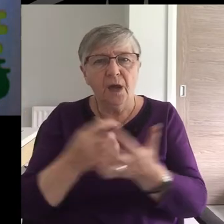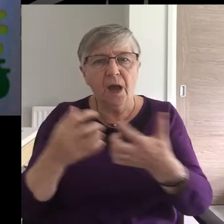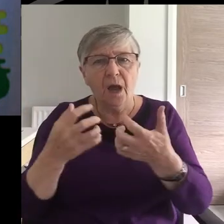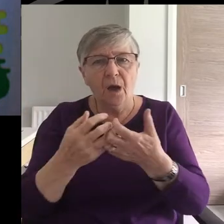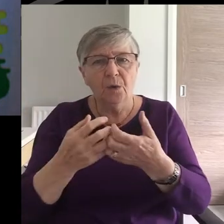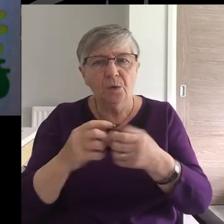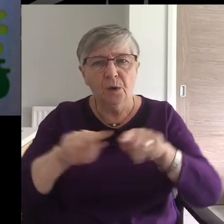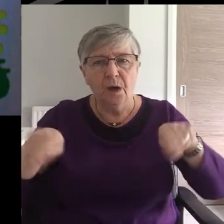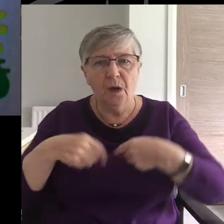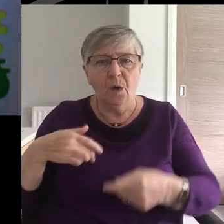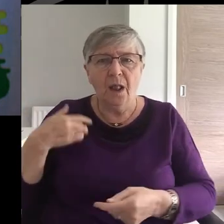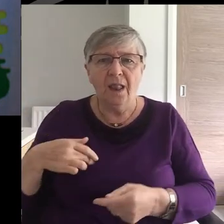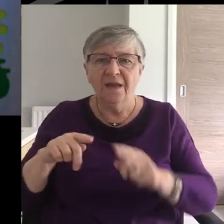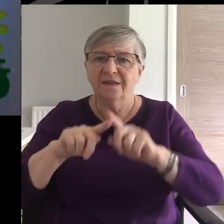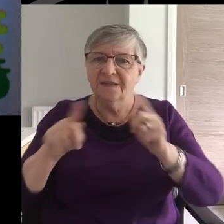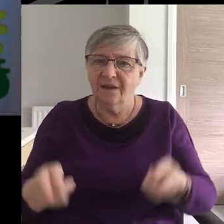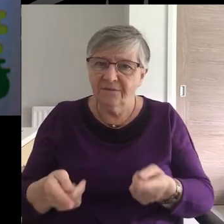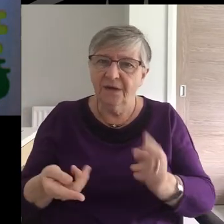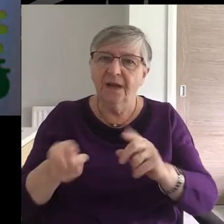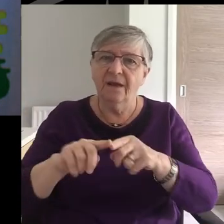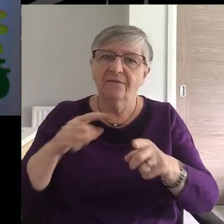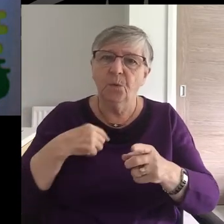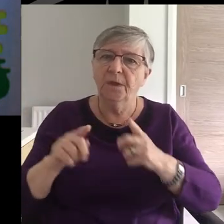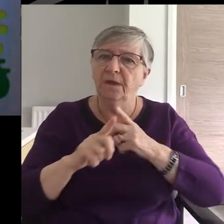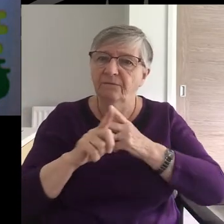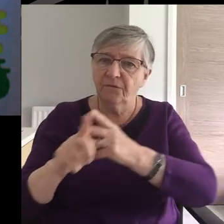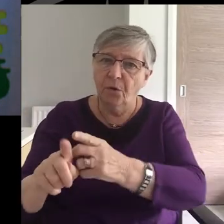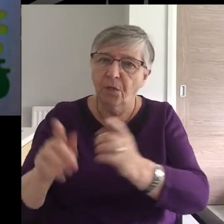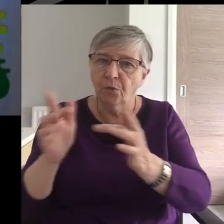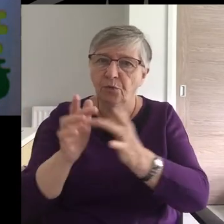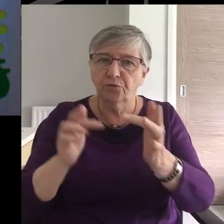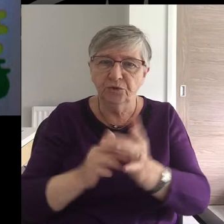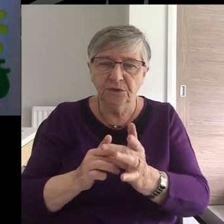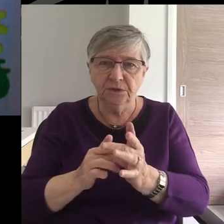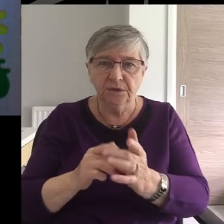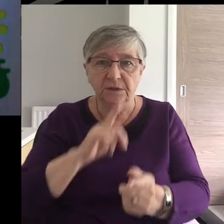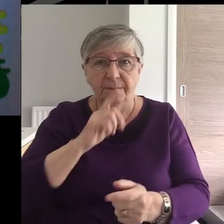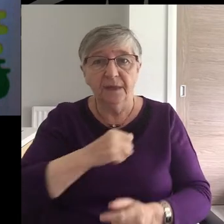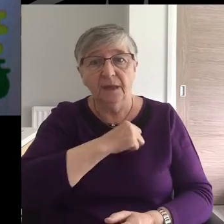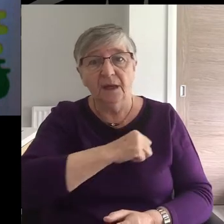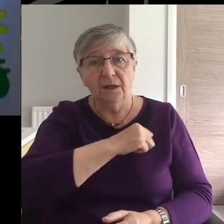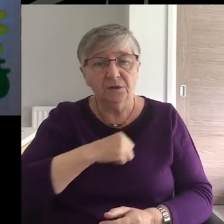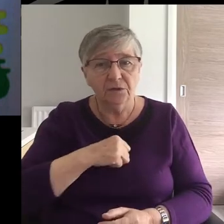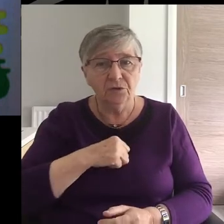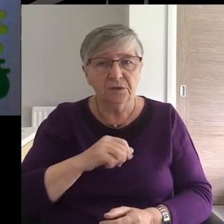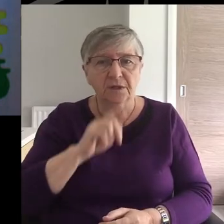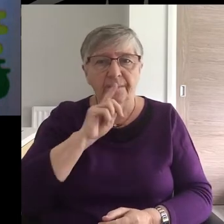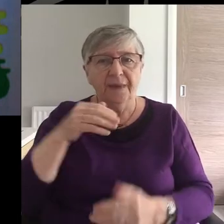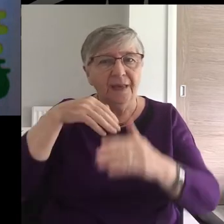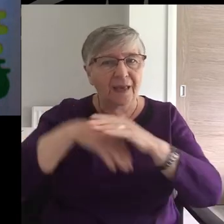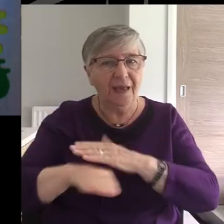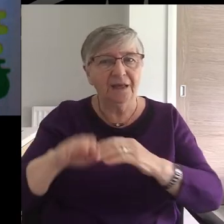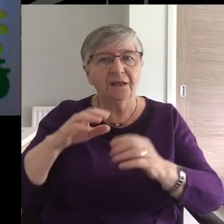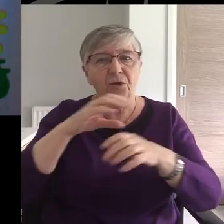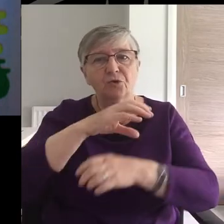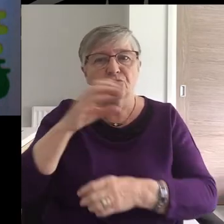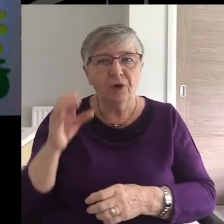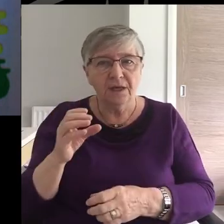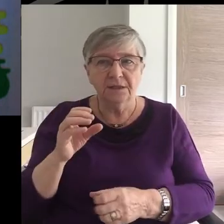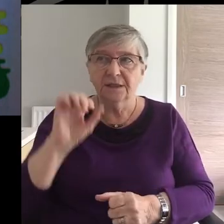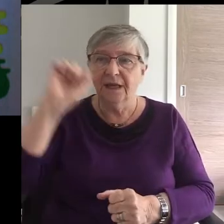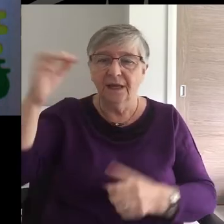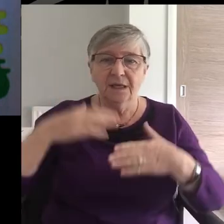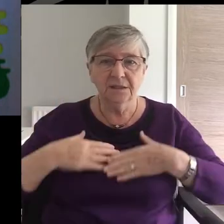being a Christian, being in Christ, a part of the body, his body, the church,